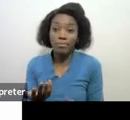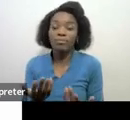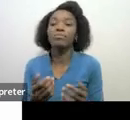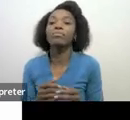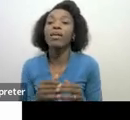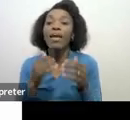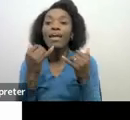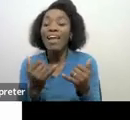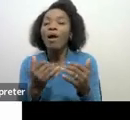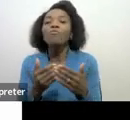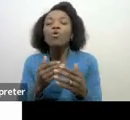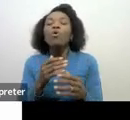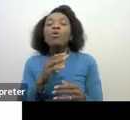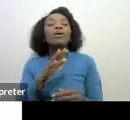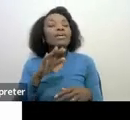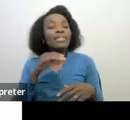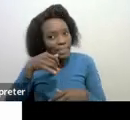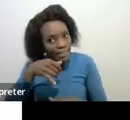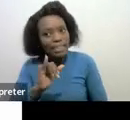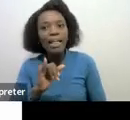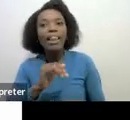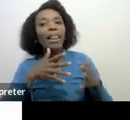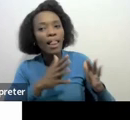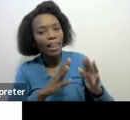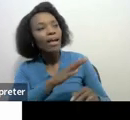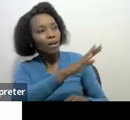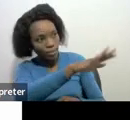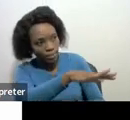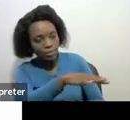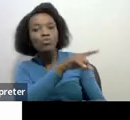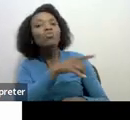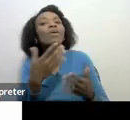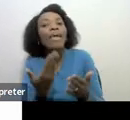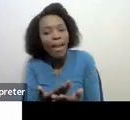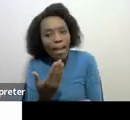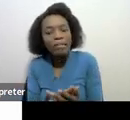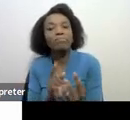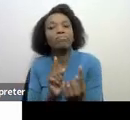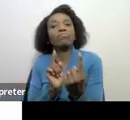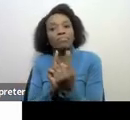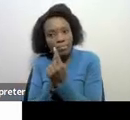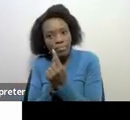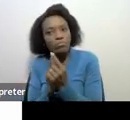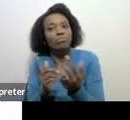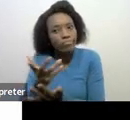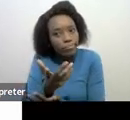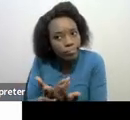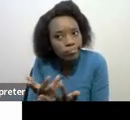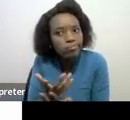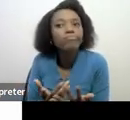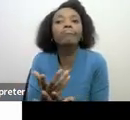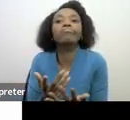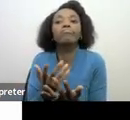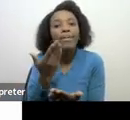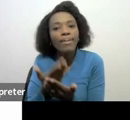a taxpayer is still allowed to do the following you are still allowed to interact with us to